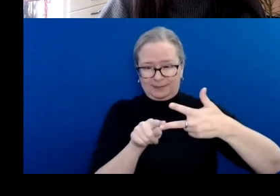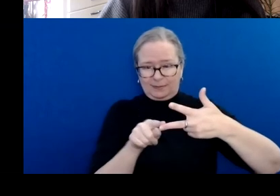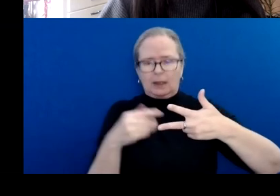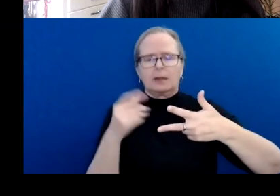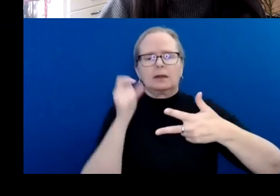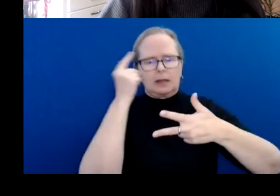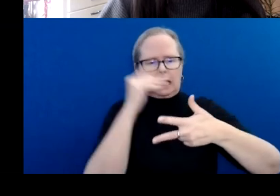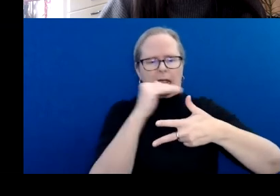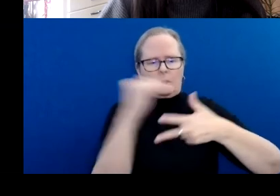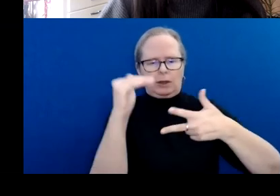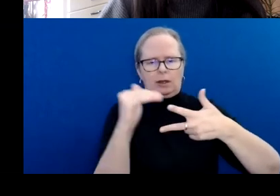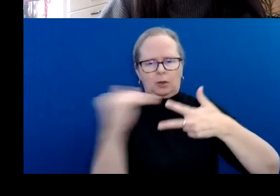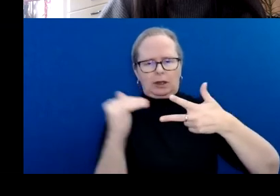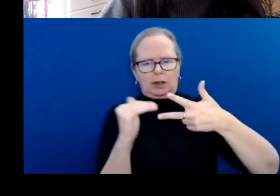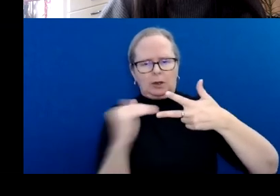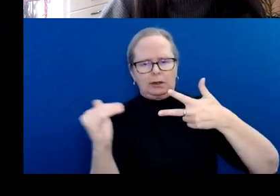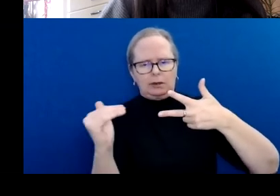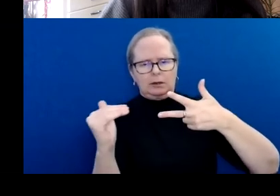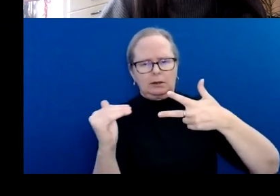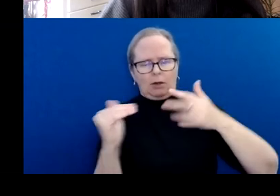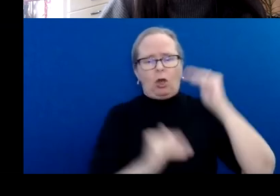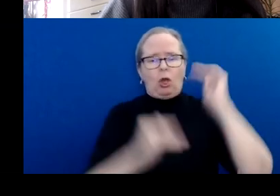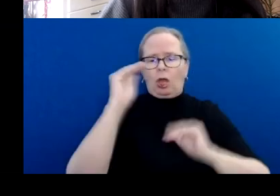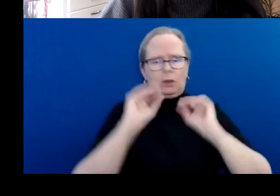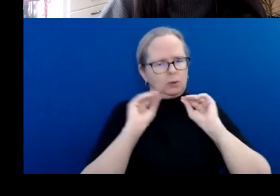consistent across all criteria statements.